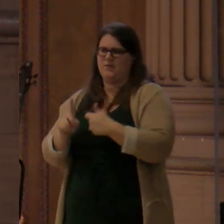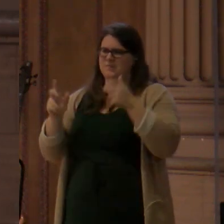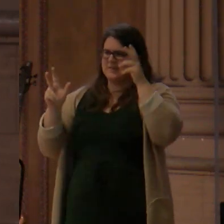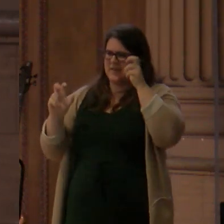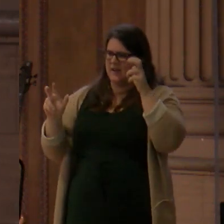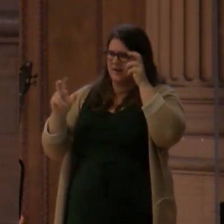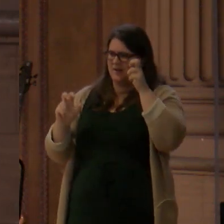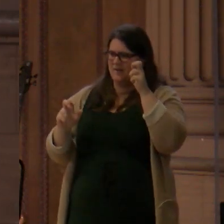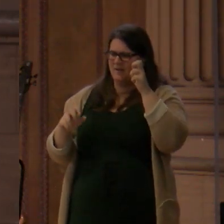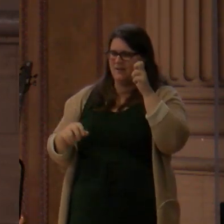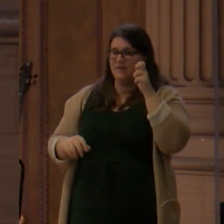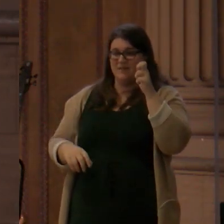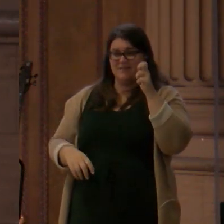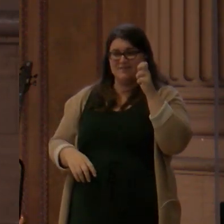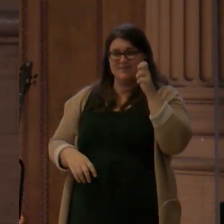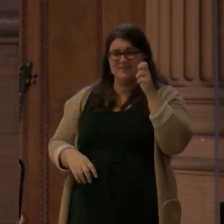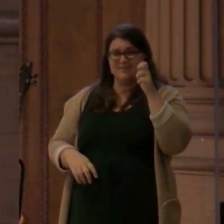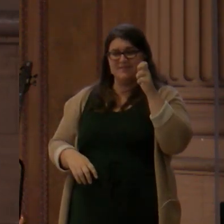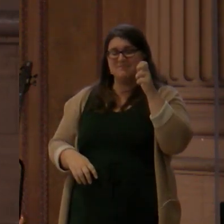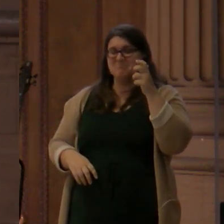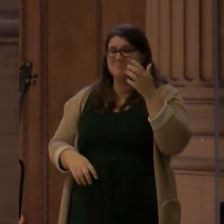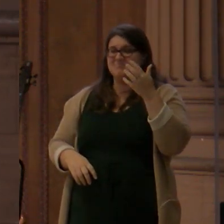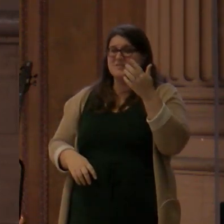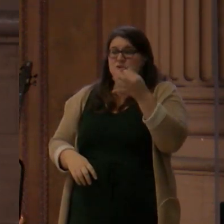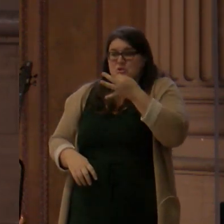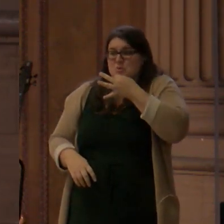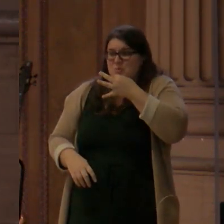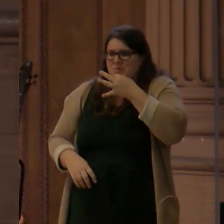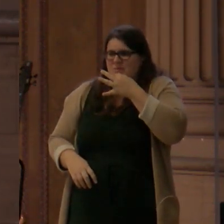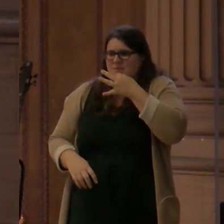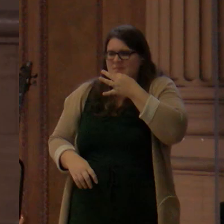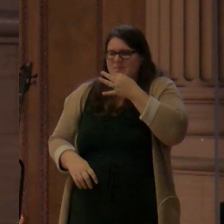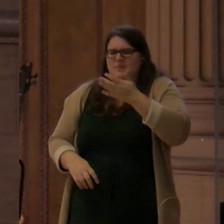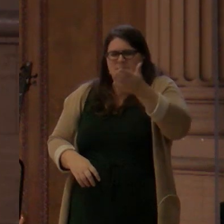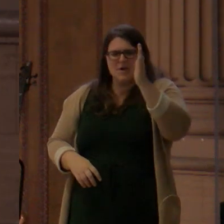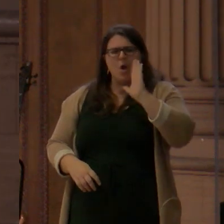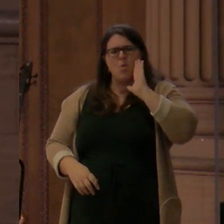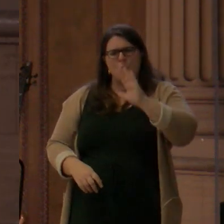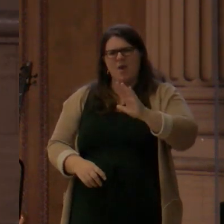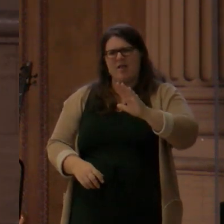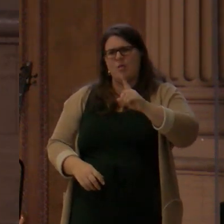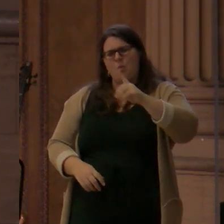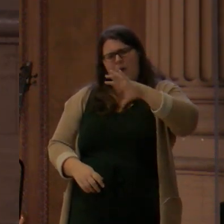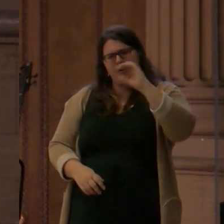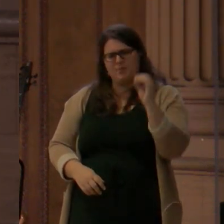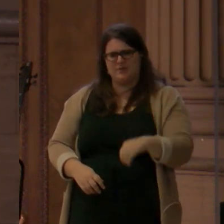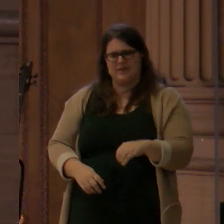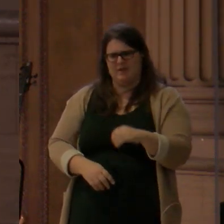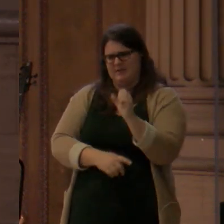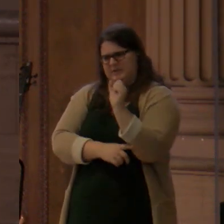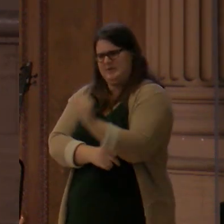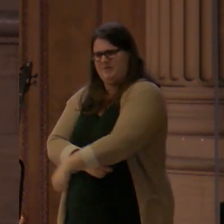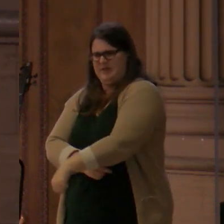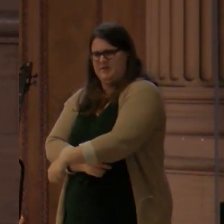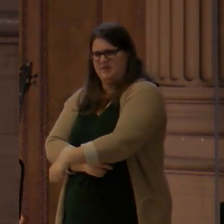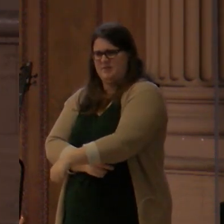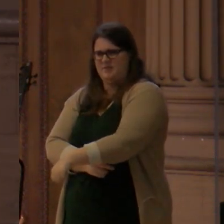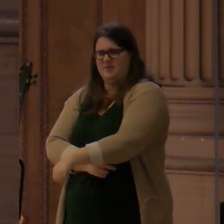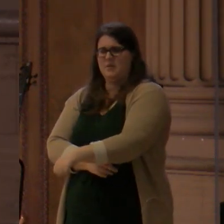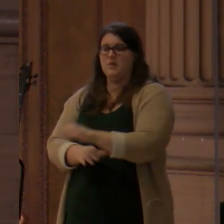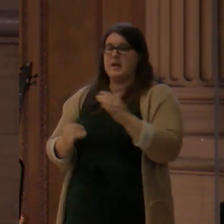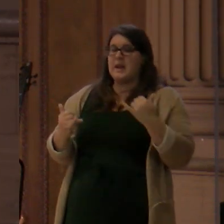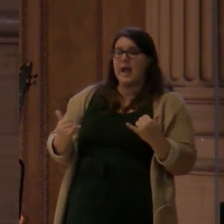the Lord will crush Satan under our feet once and for all. So he asks, do you feel defeated this morning?